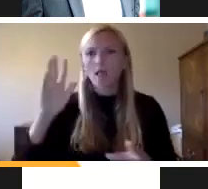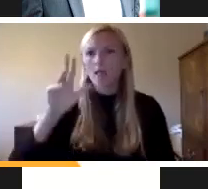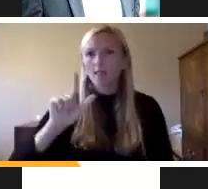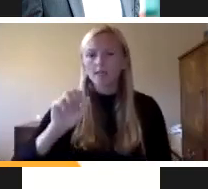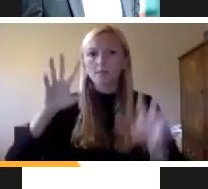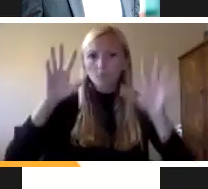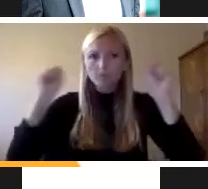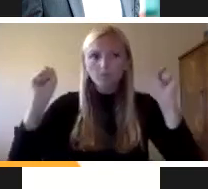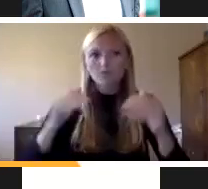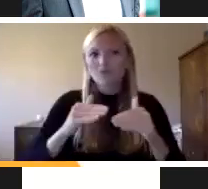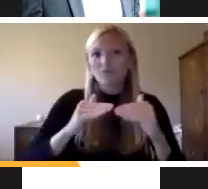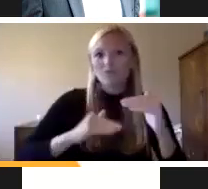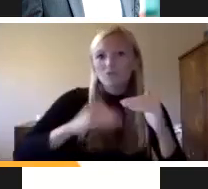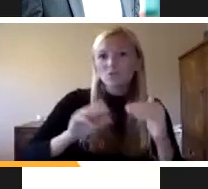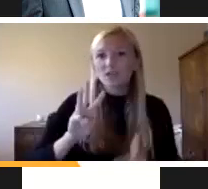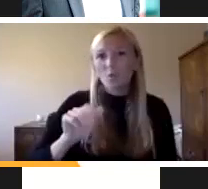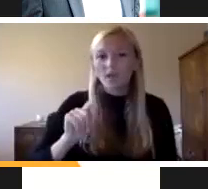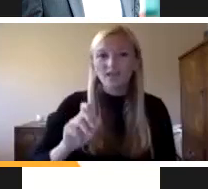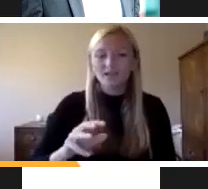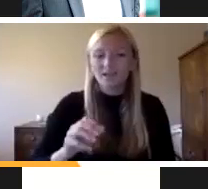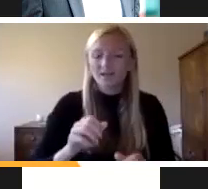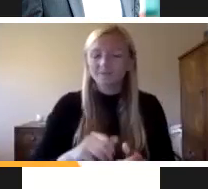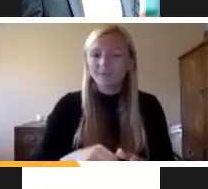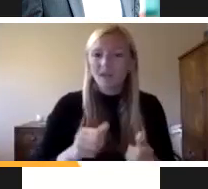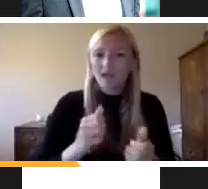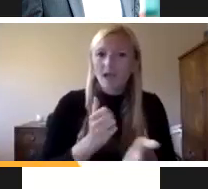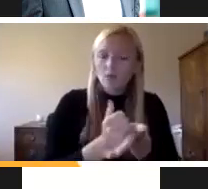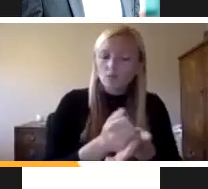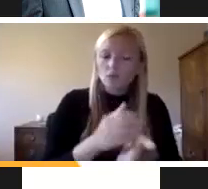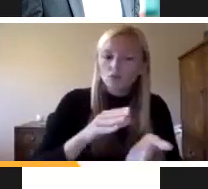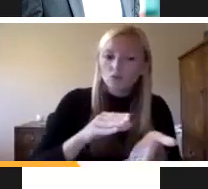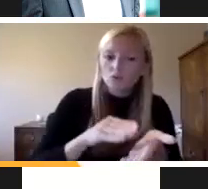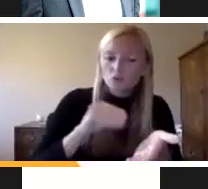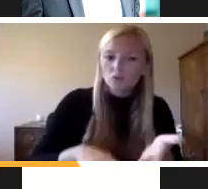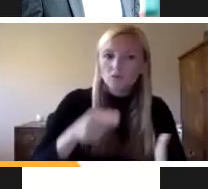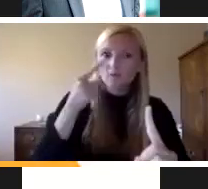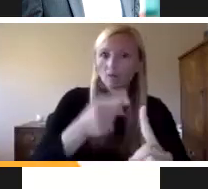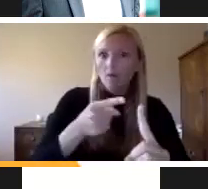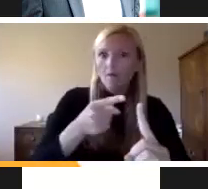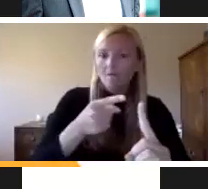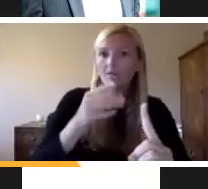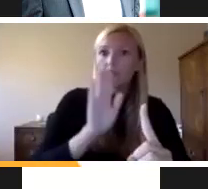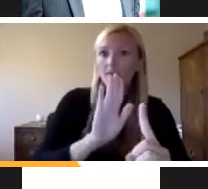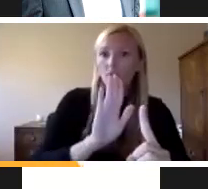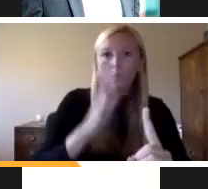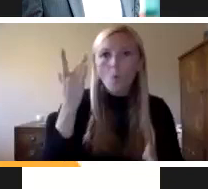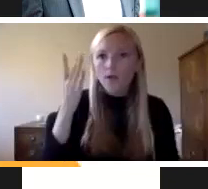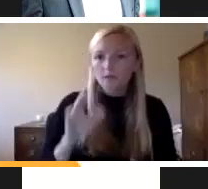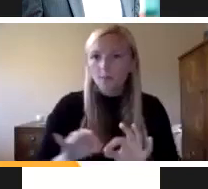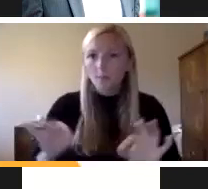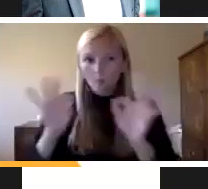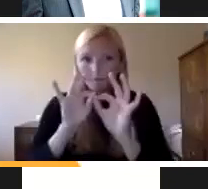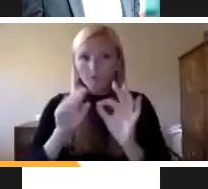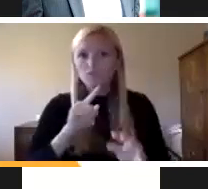reducing waste. And we use Lean principles to help keep student at the center of the value stream. Why are we doing this? Why is it important? It's a very